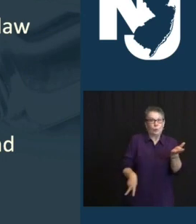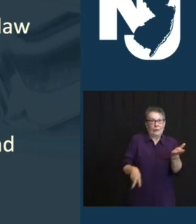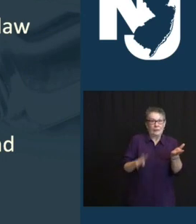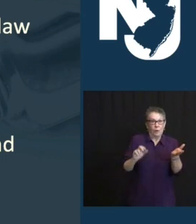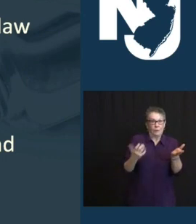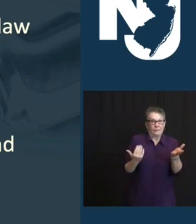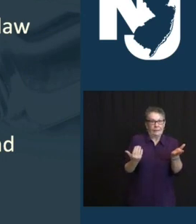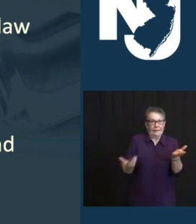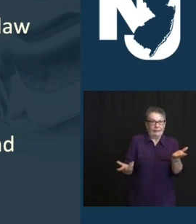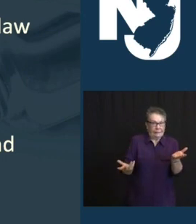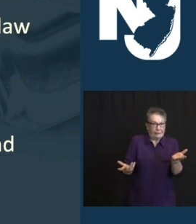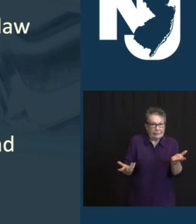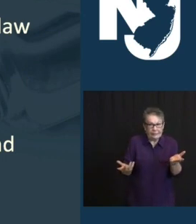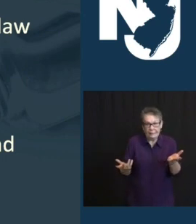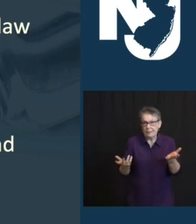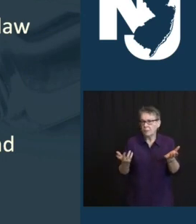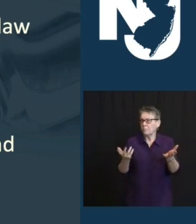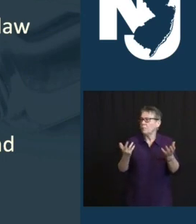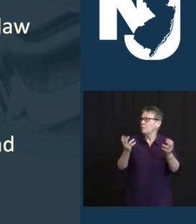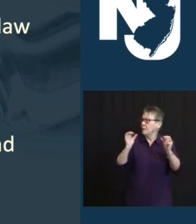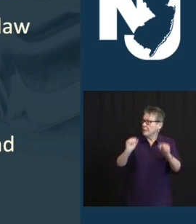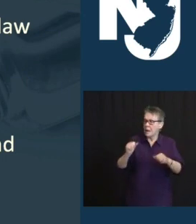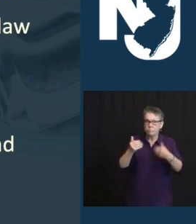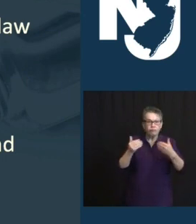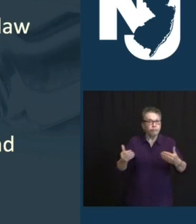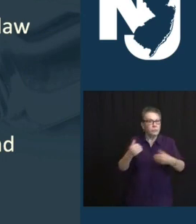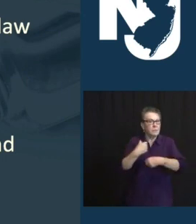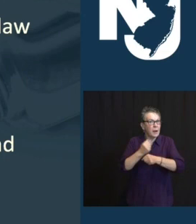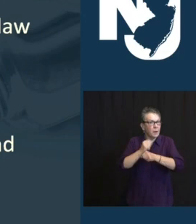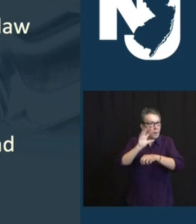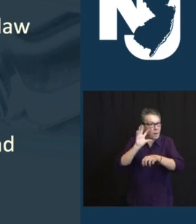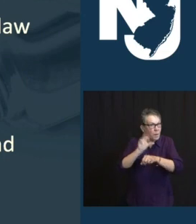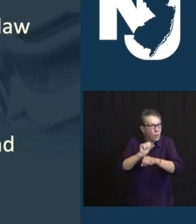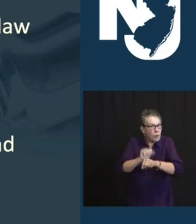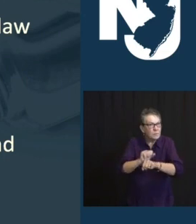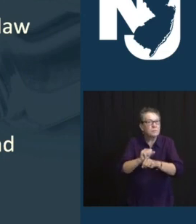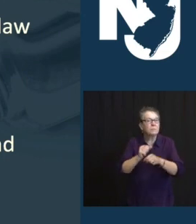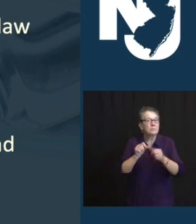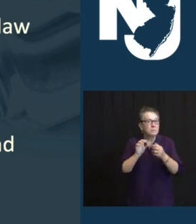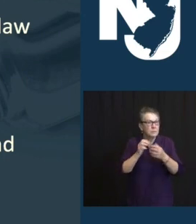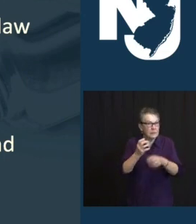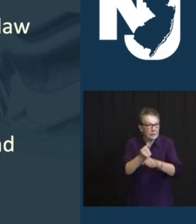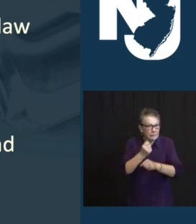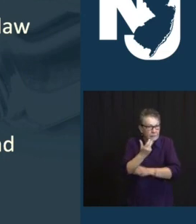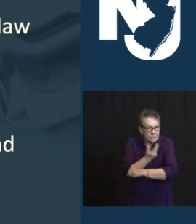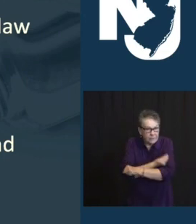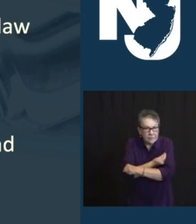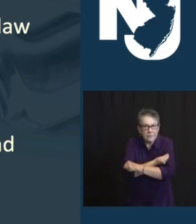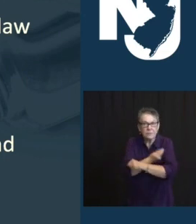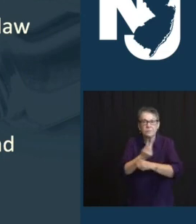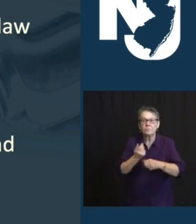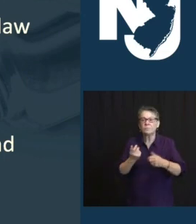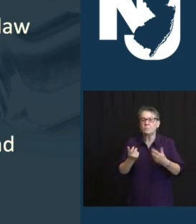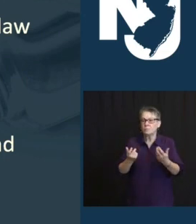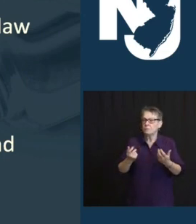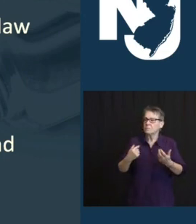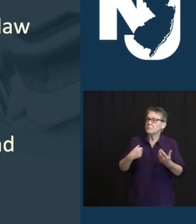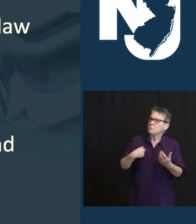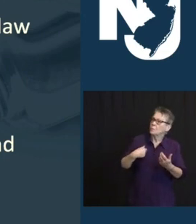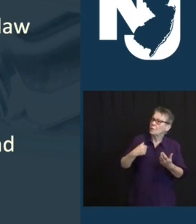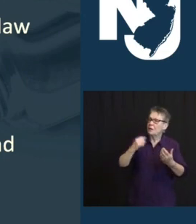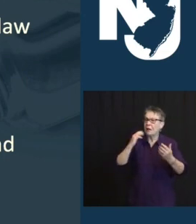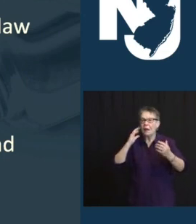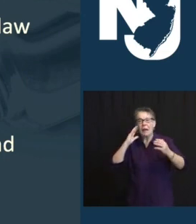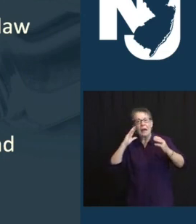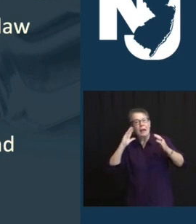THEIR APPOINTMENTS AND START GETTING VACCINATED. WE EXPECT THIS TO BE A TOTAL OF SEVERAL HUNDRED THOUSAND WORKERS AND